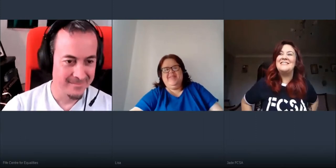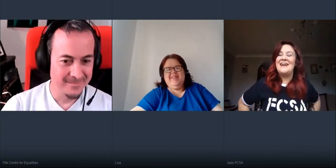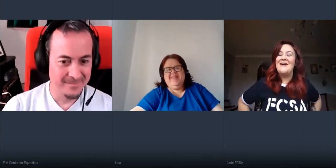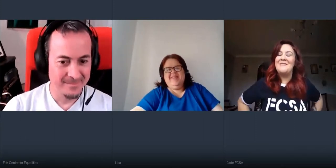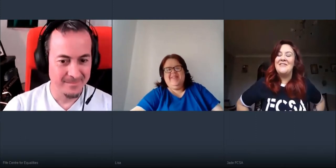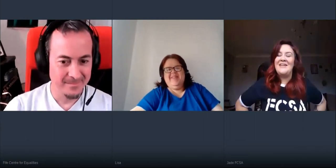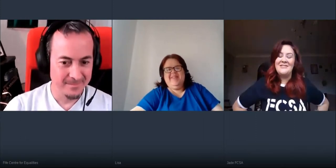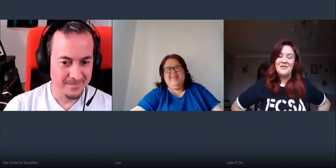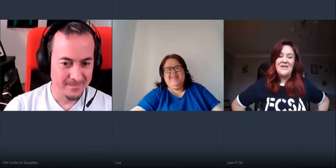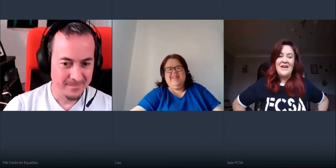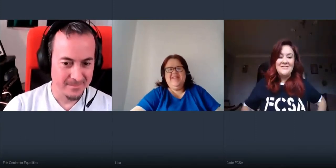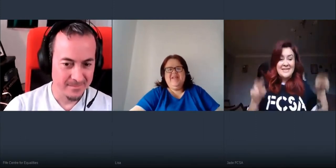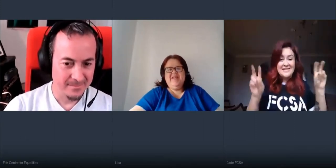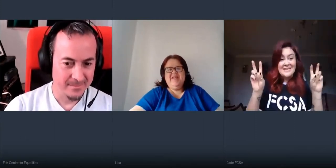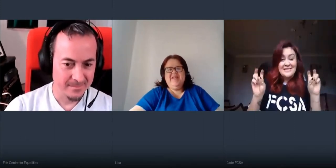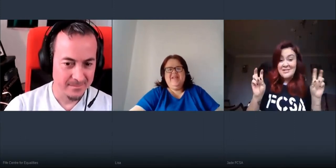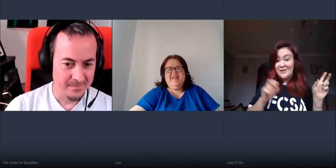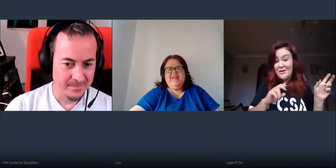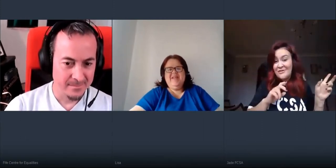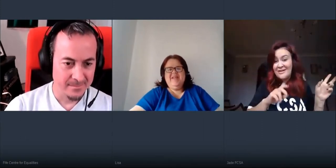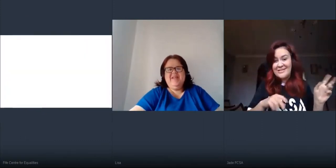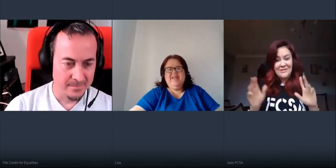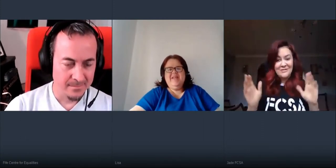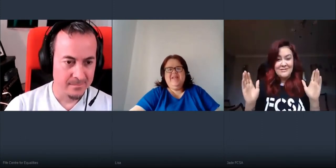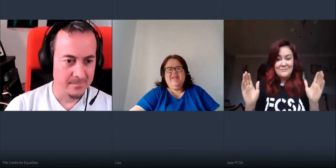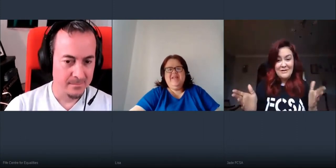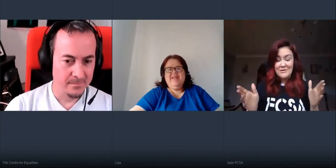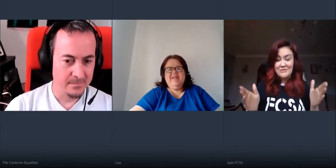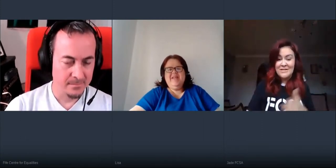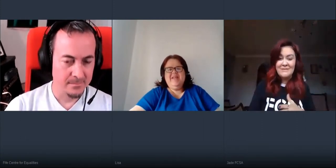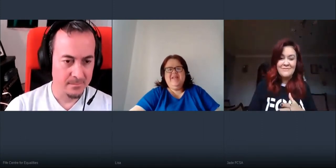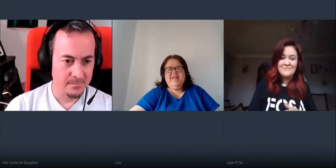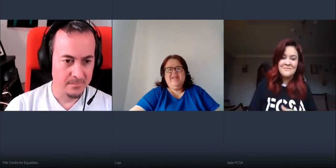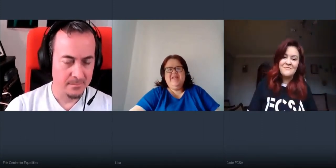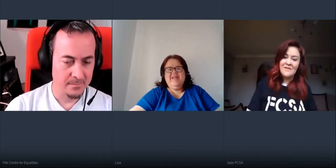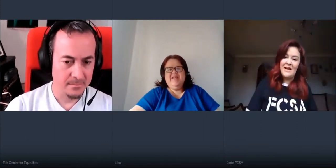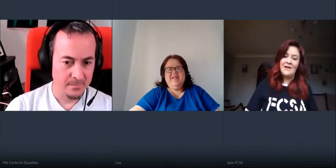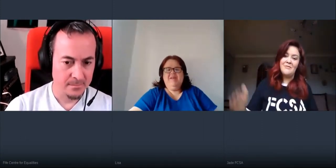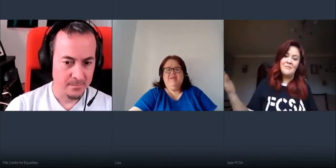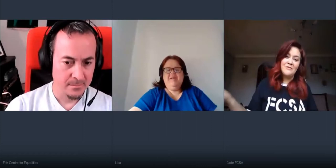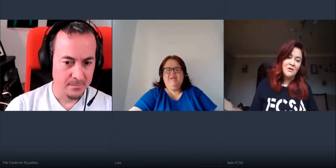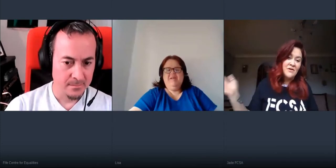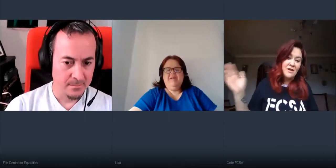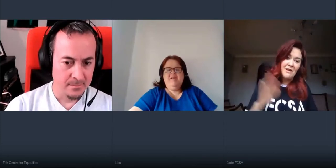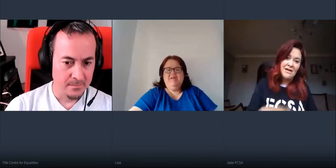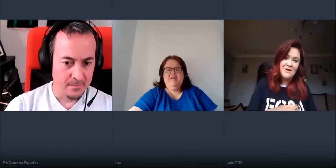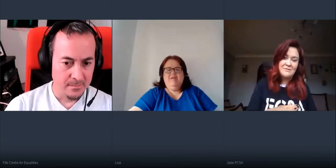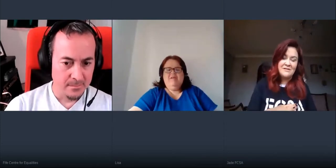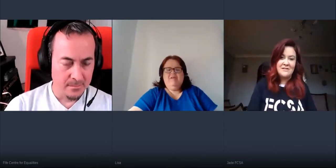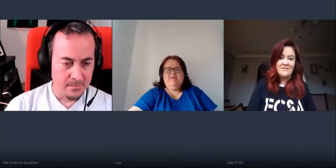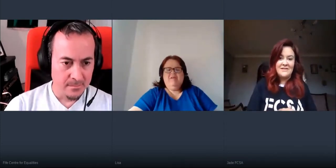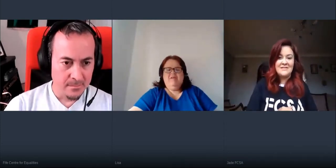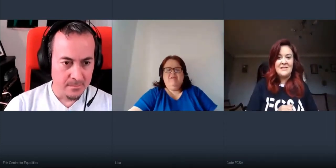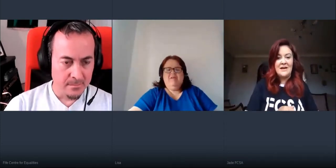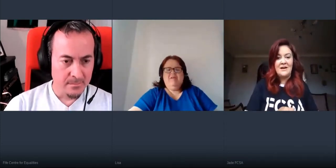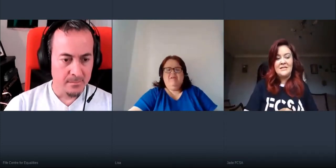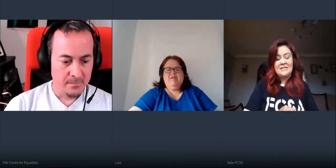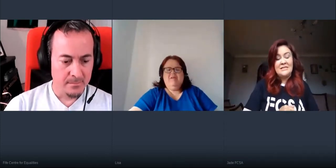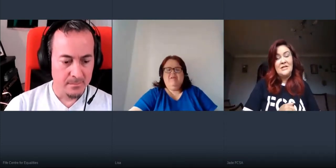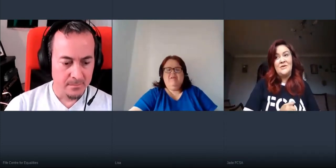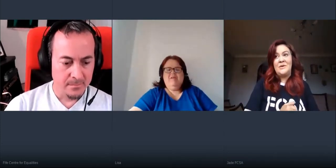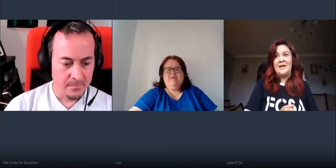set up the sort of fcsa digital office on microsoft teams and moved all of our class reps and stuff into there